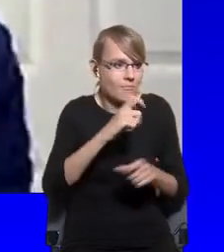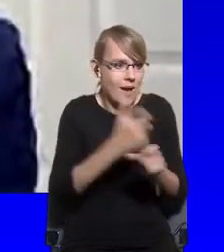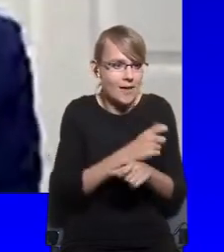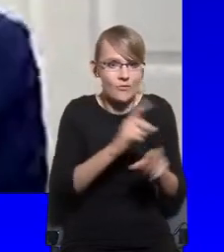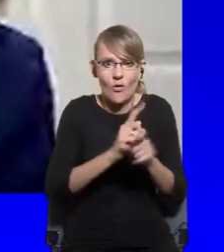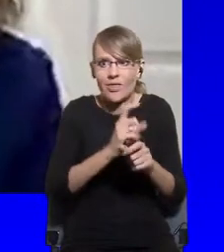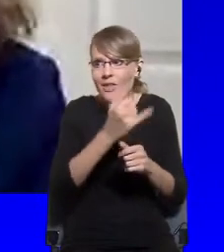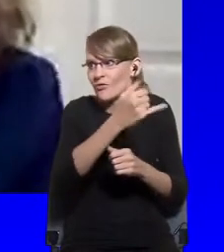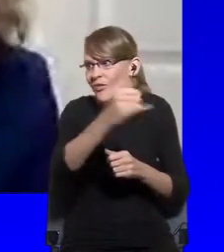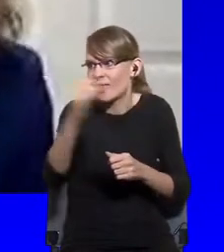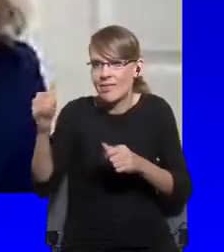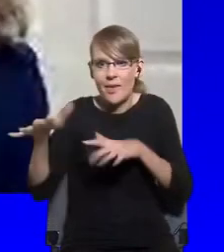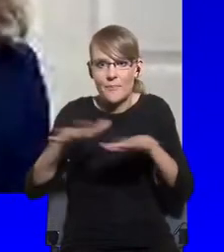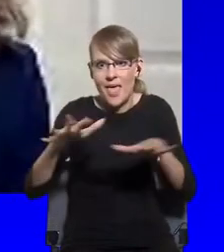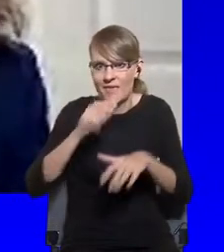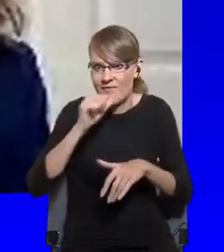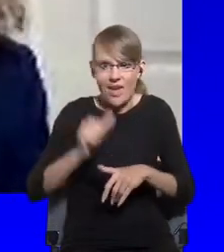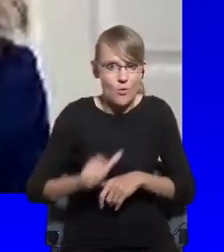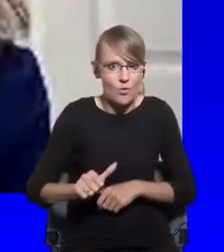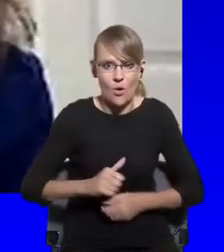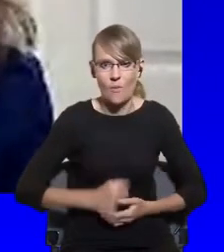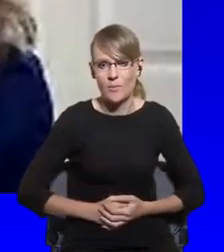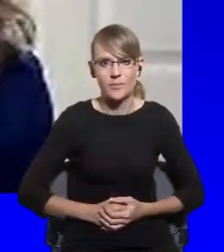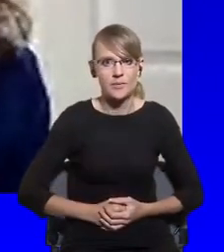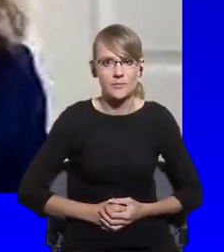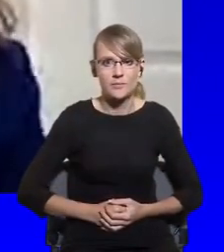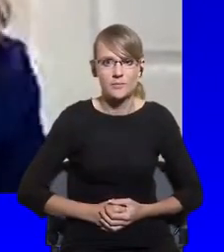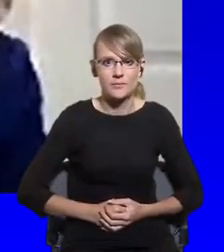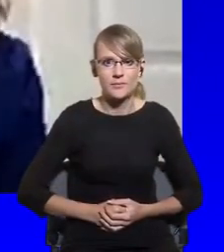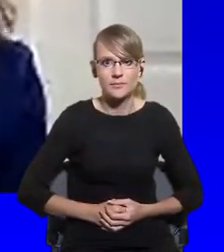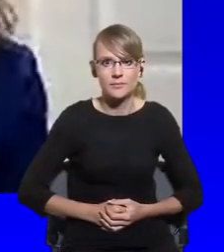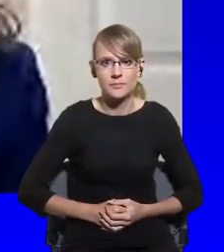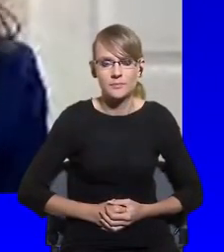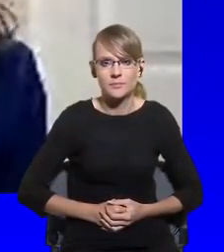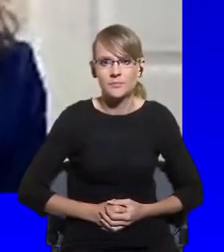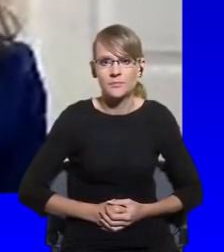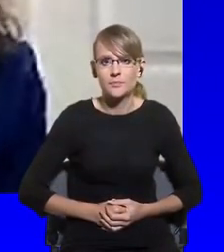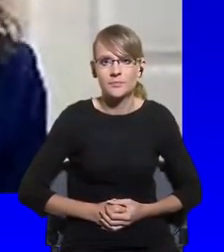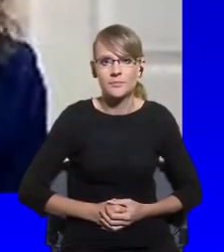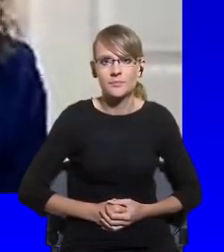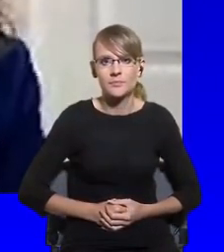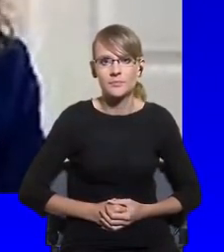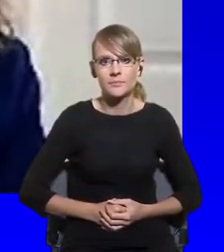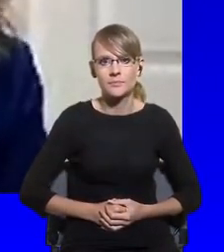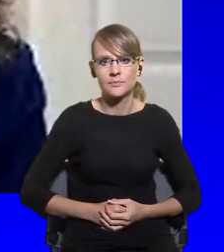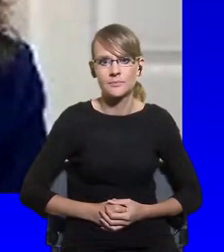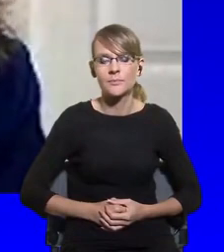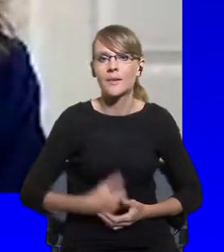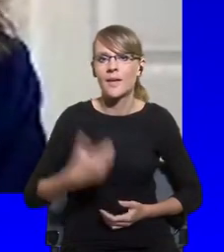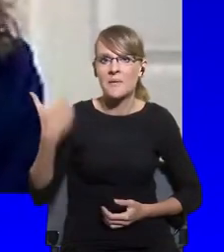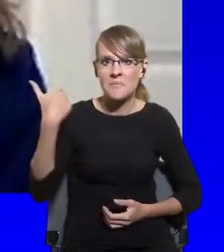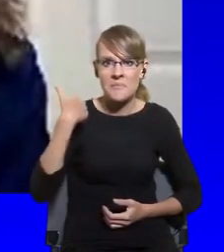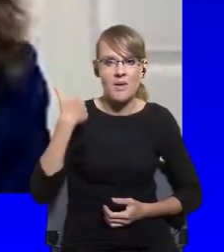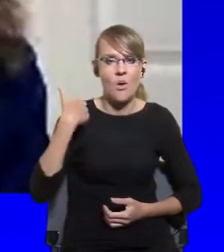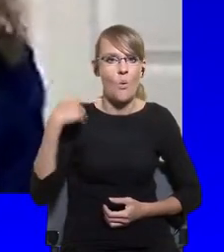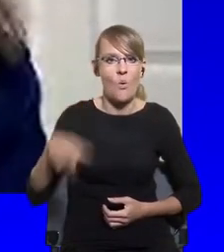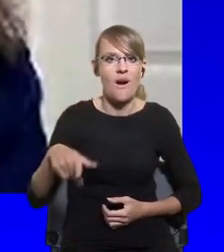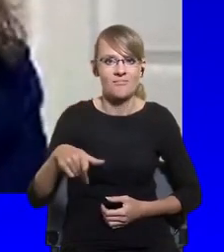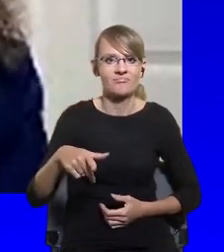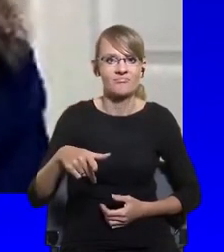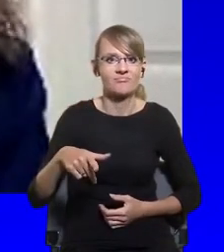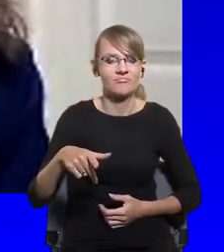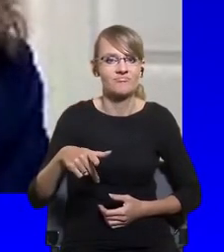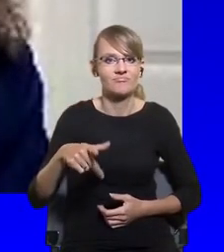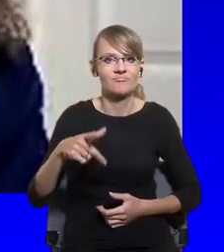process of, in my view, democratic backsliding, especially during the first wave of coronavirus. But again,